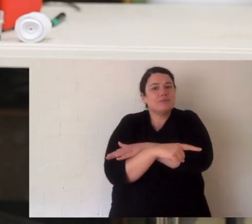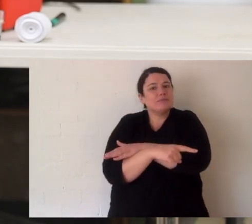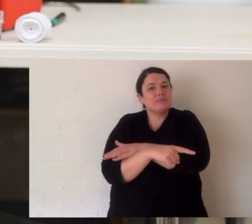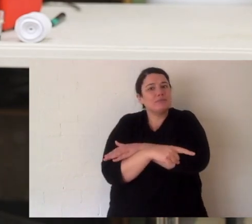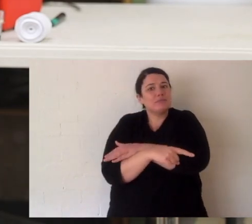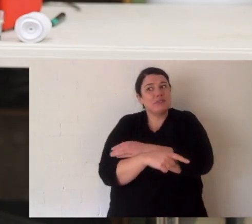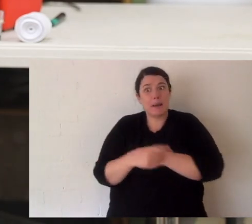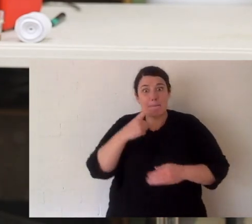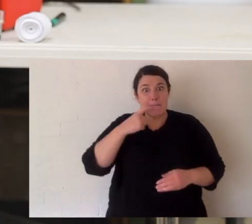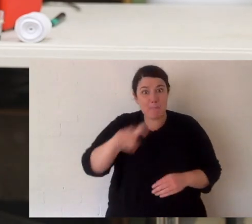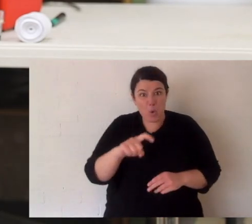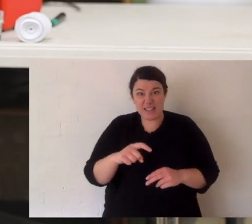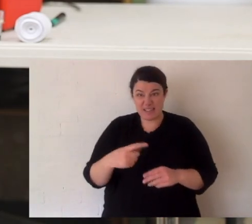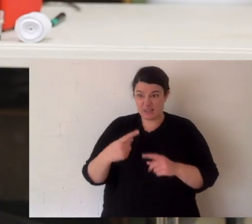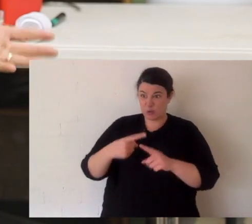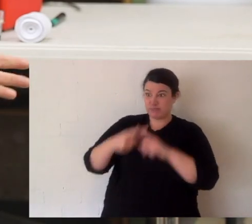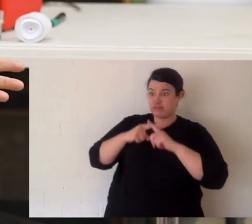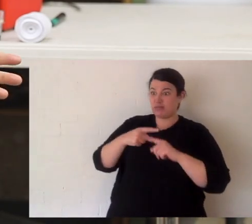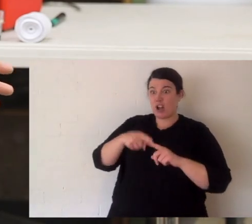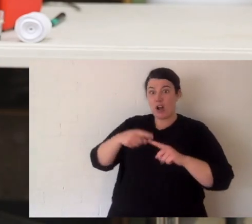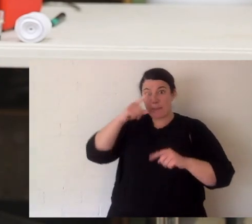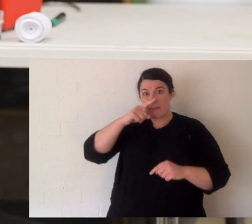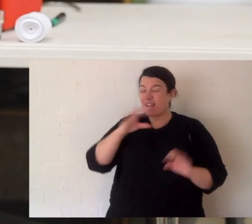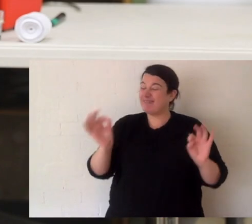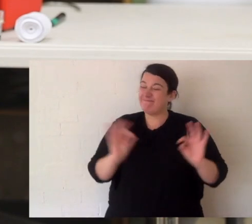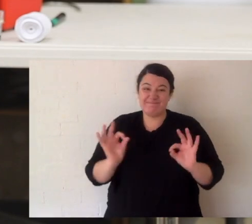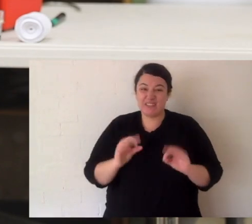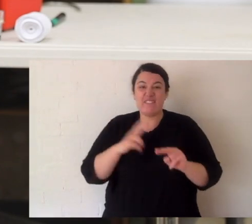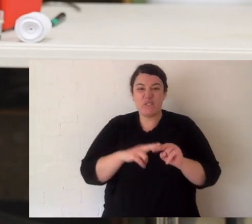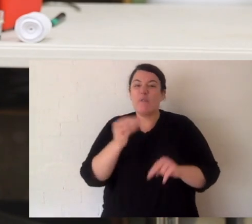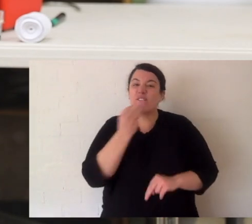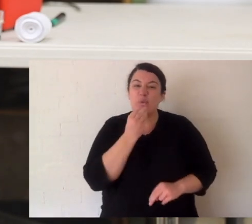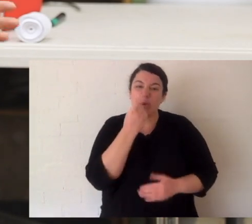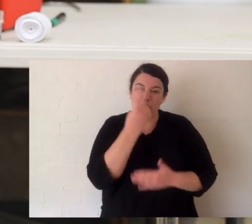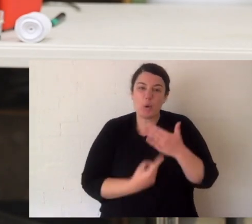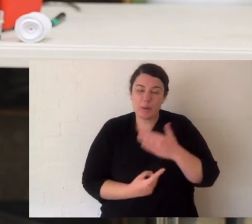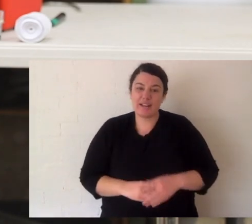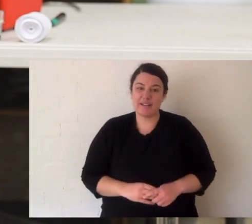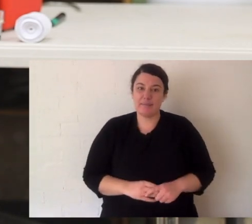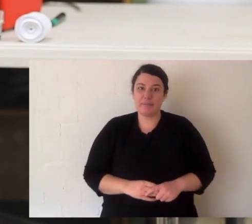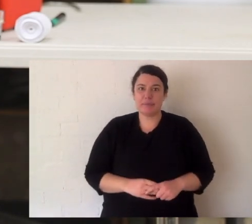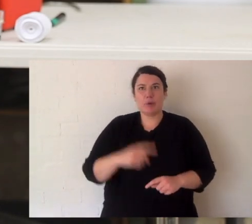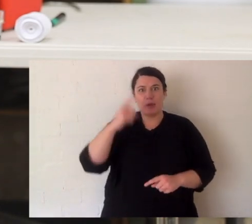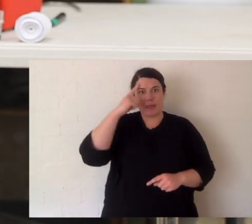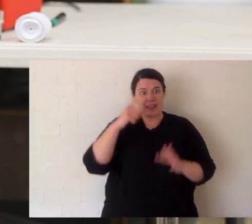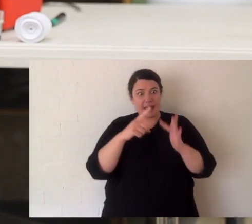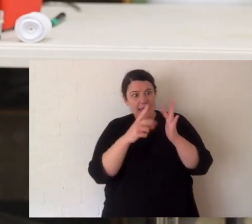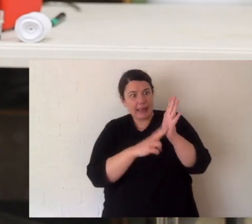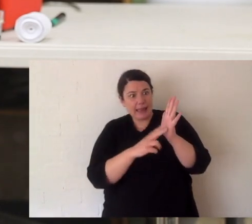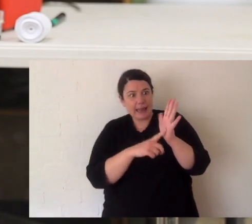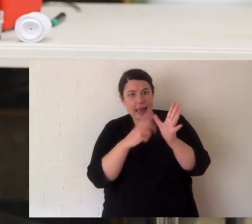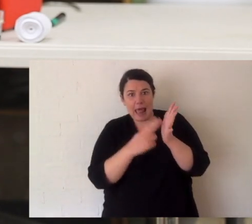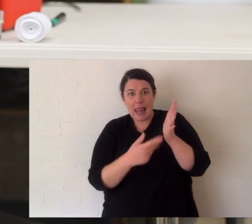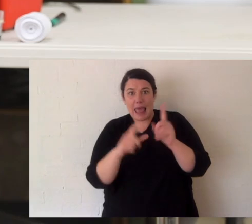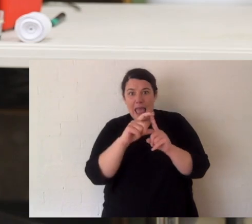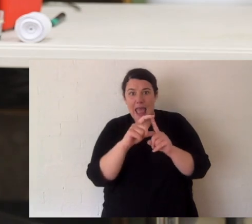venom wasn't developed to bite us. It's for its prey. Now you think about the world's most venomous snake, the